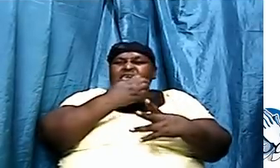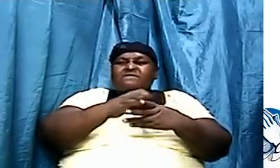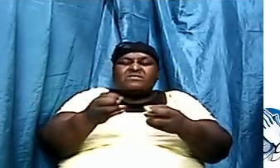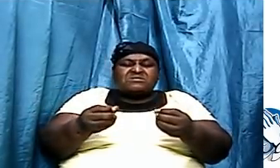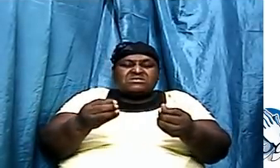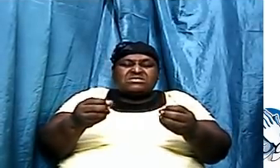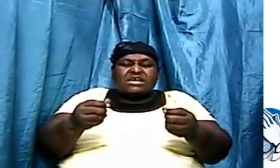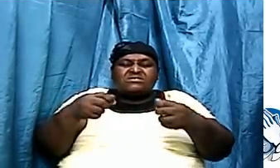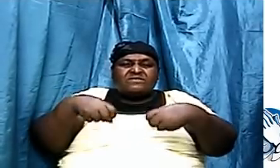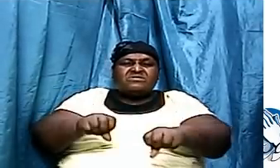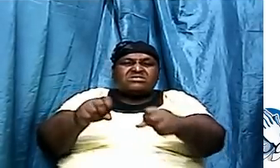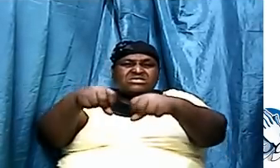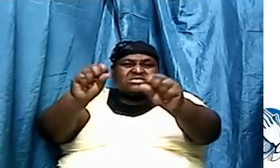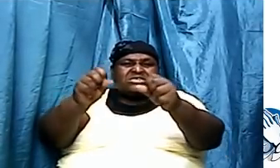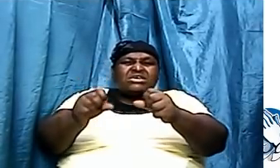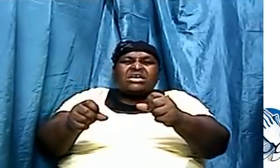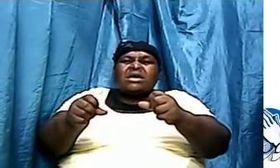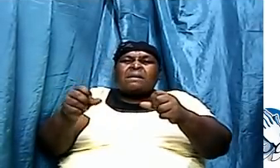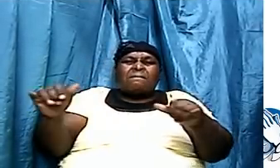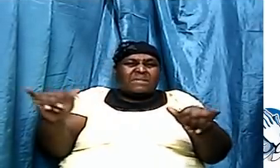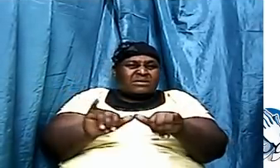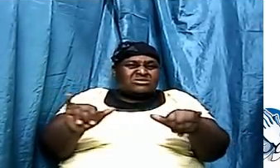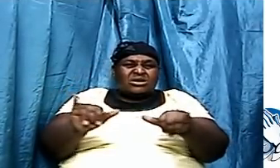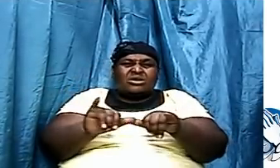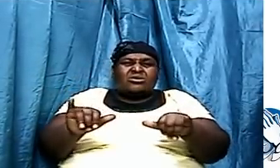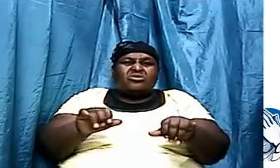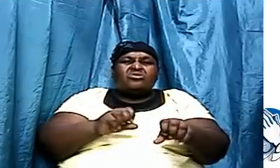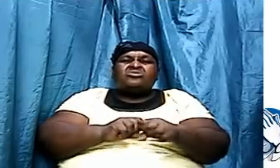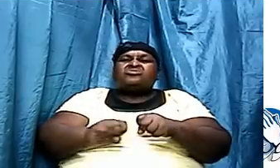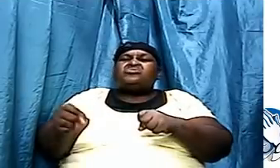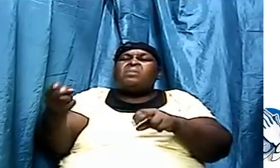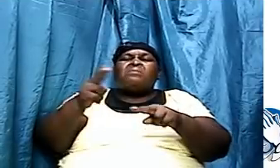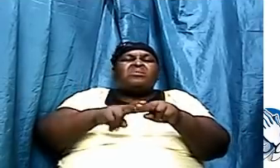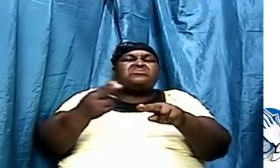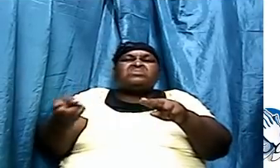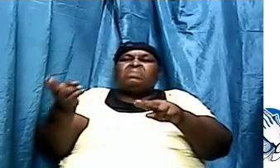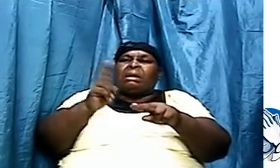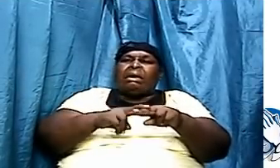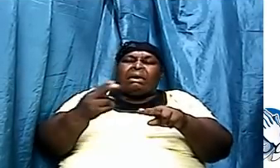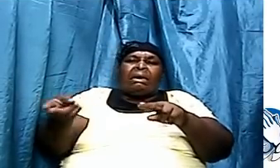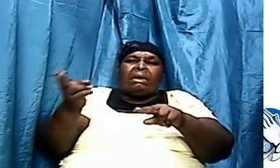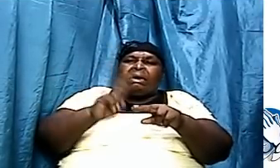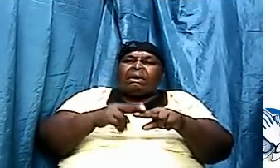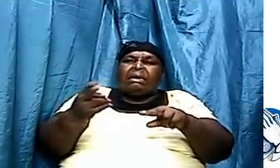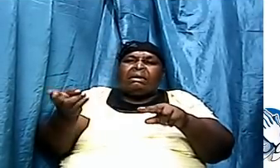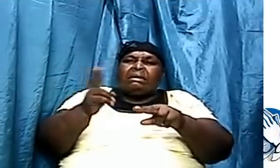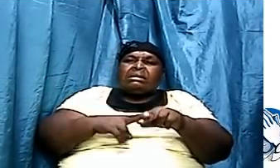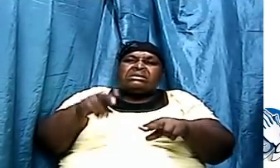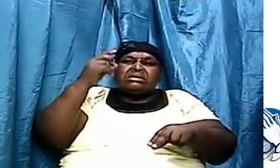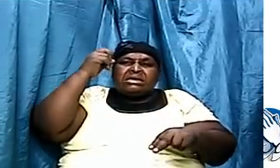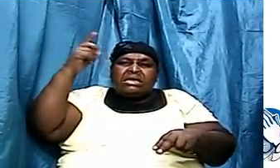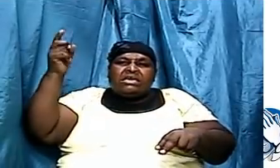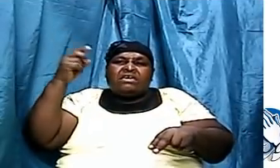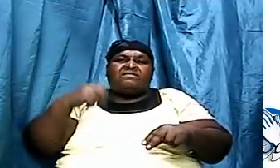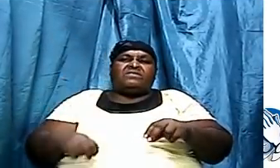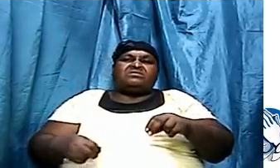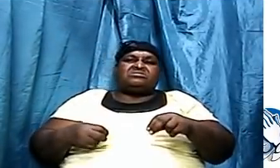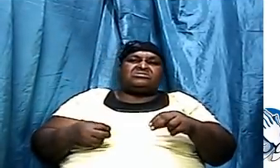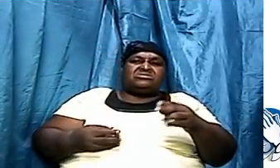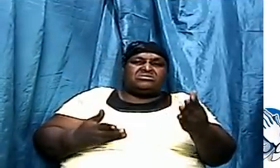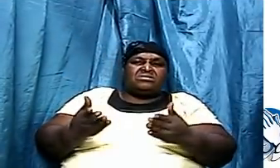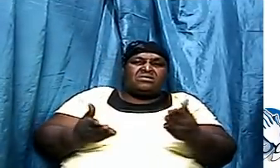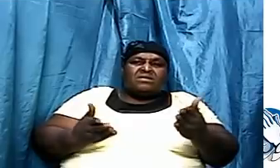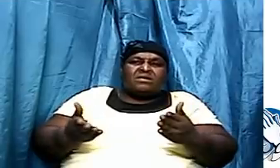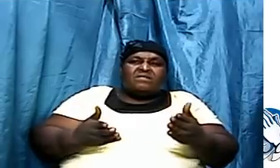so will I multiply the seed of David my servant and the Levite that ministered unto me. In other words God was making this